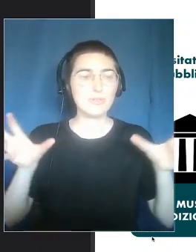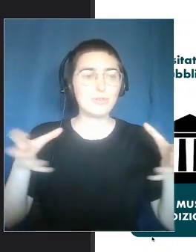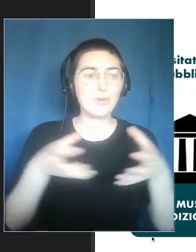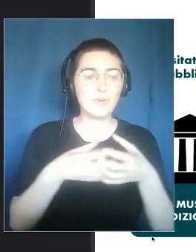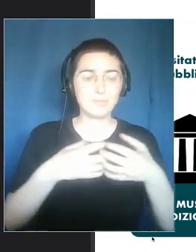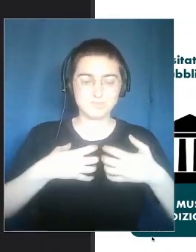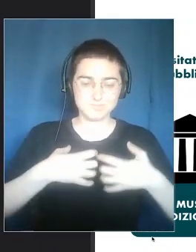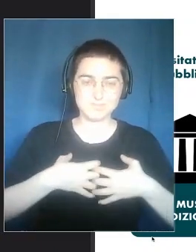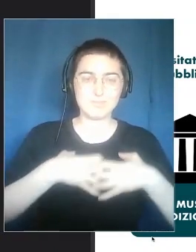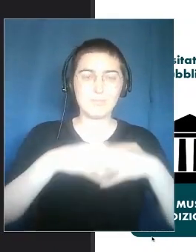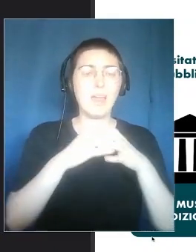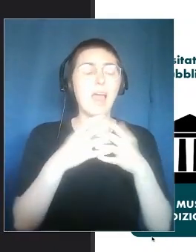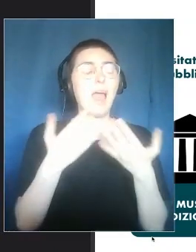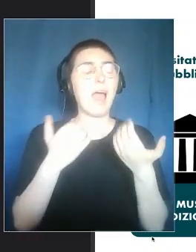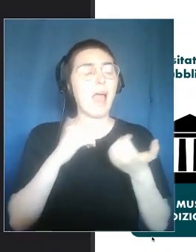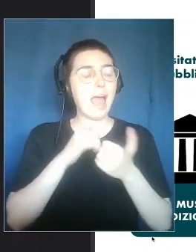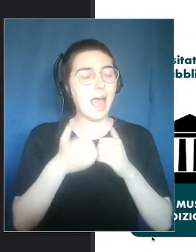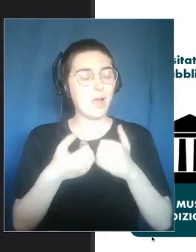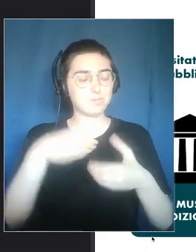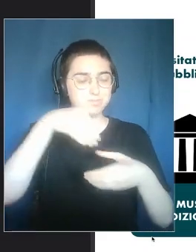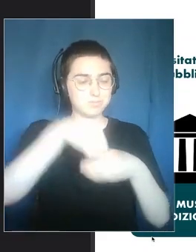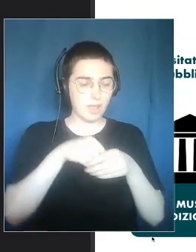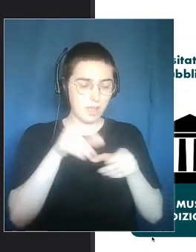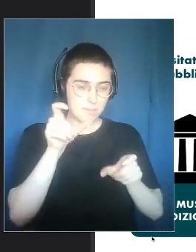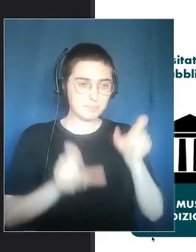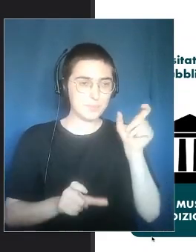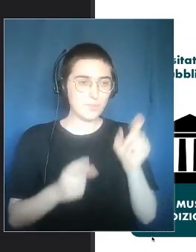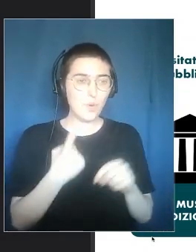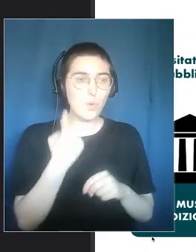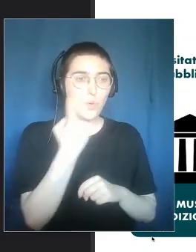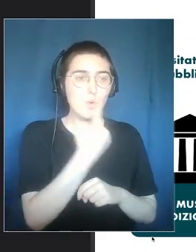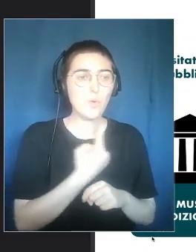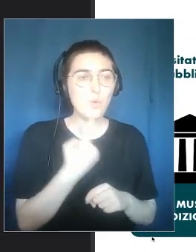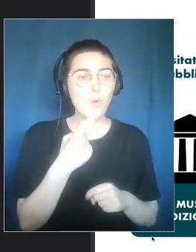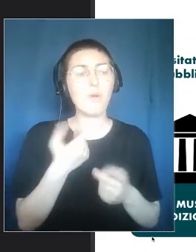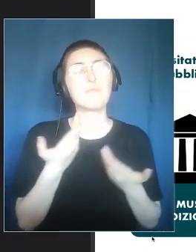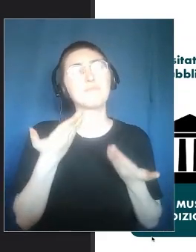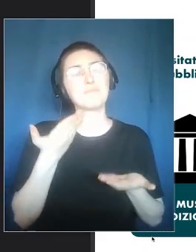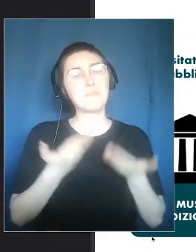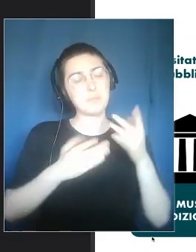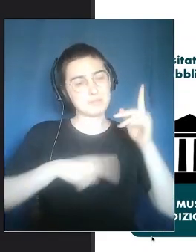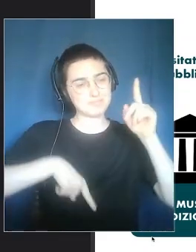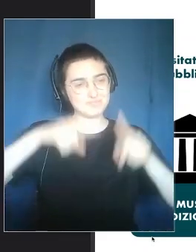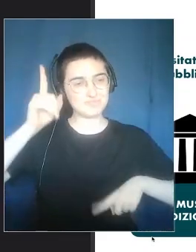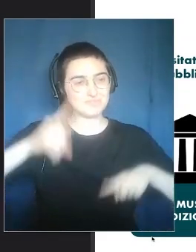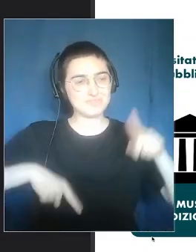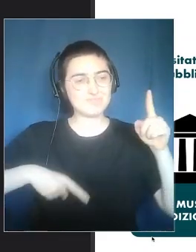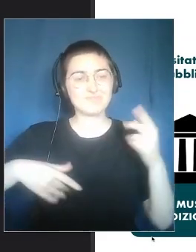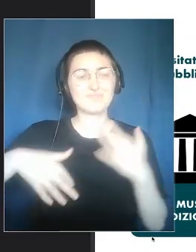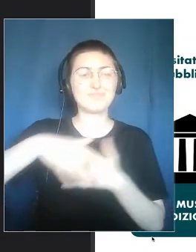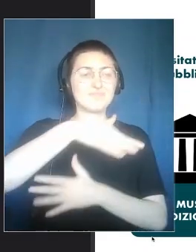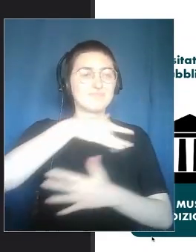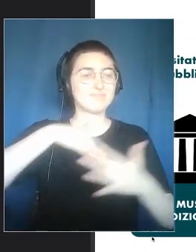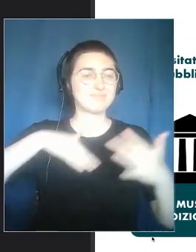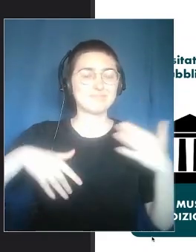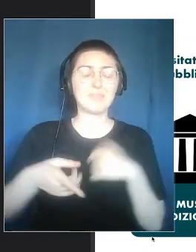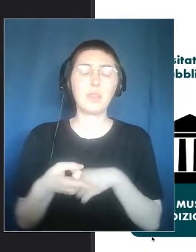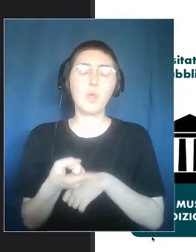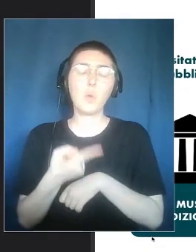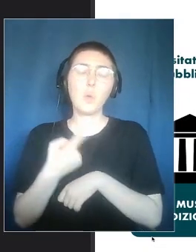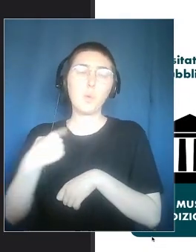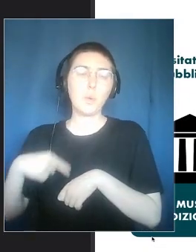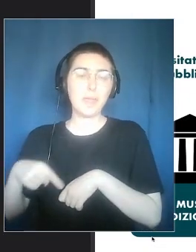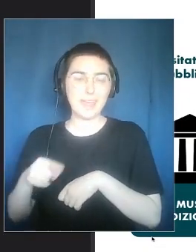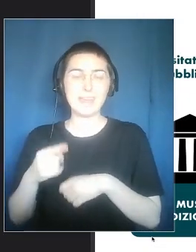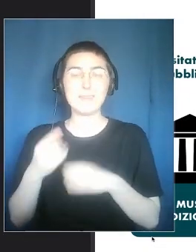meet. Sometimes they are mixed groups. And with virtual museum we work with schools. With association. With